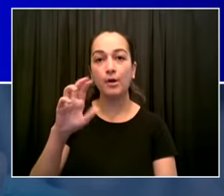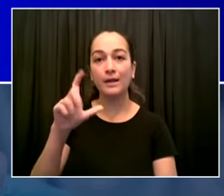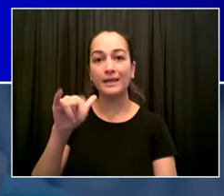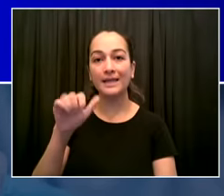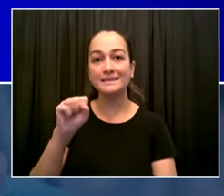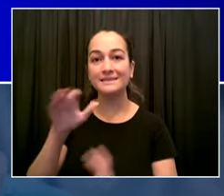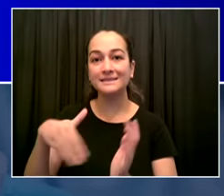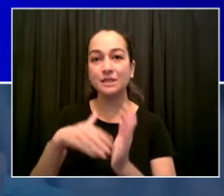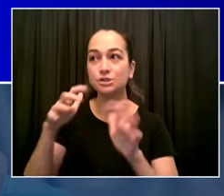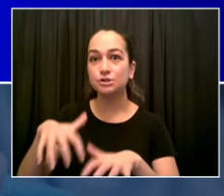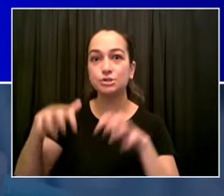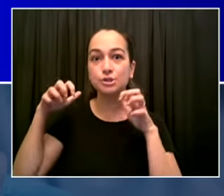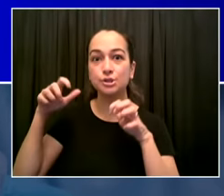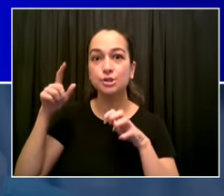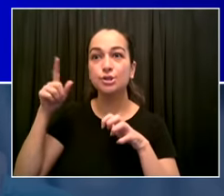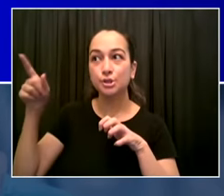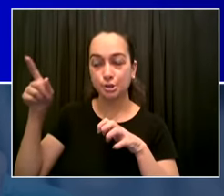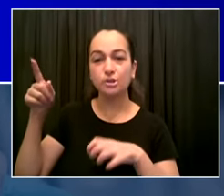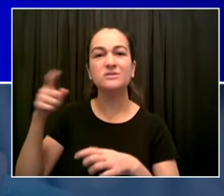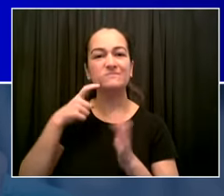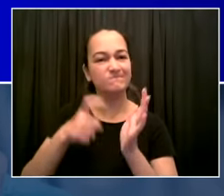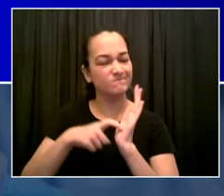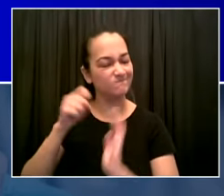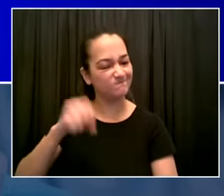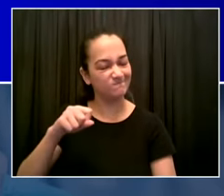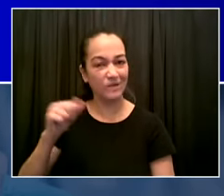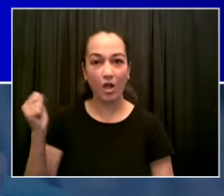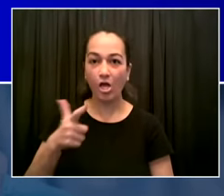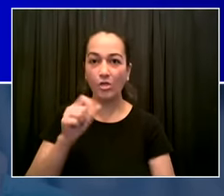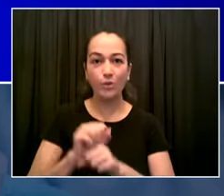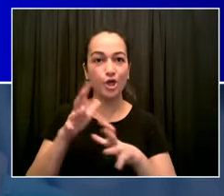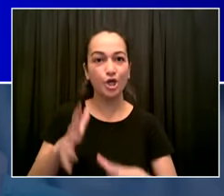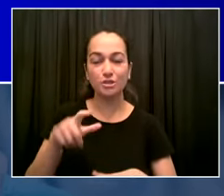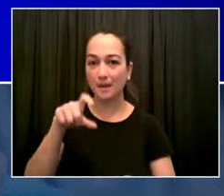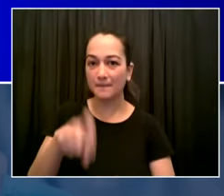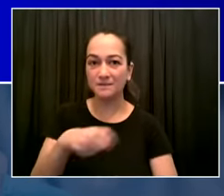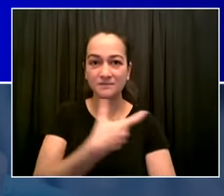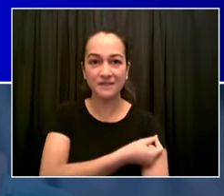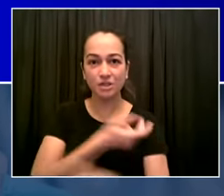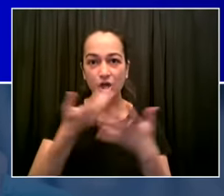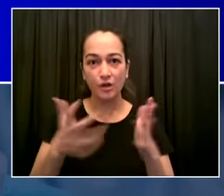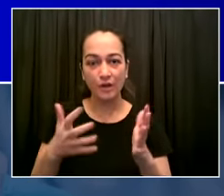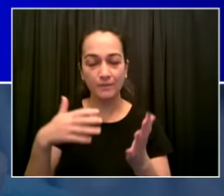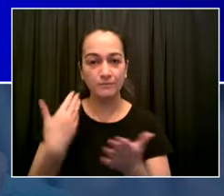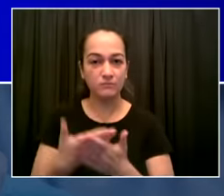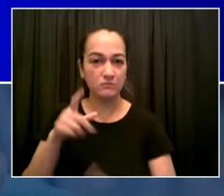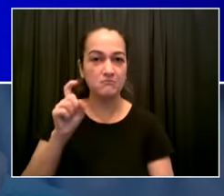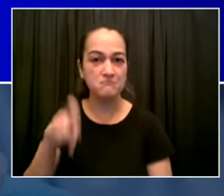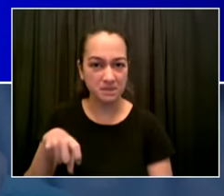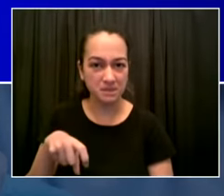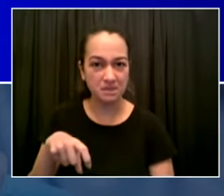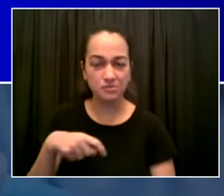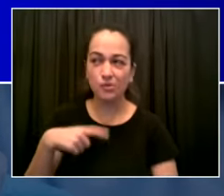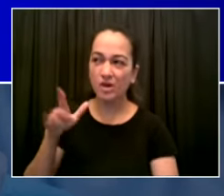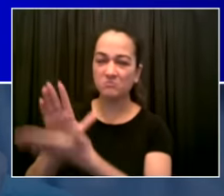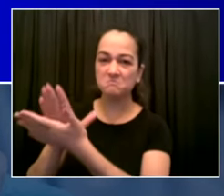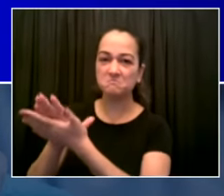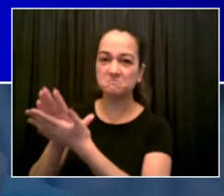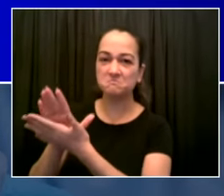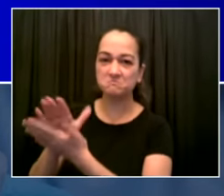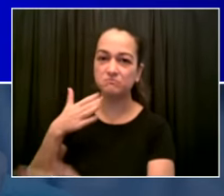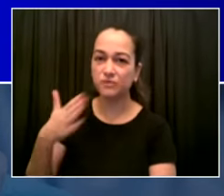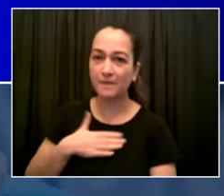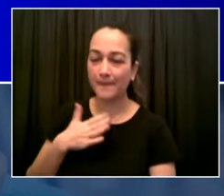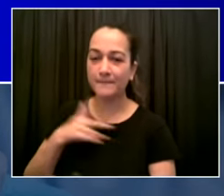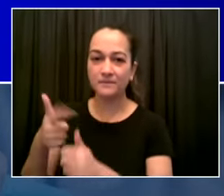our kids deserve it our families deserve it we're moving forward and as i've said we're going to continue to use any and all